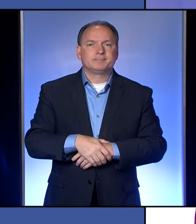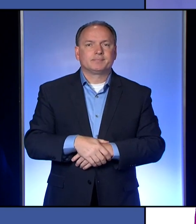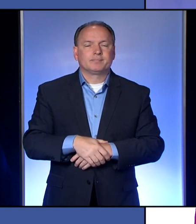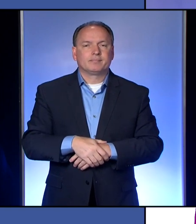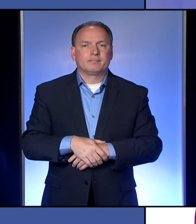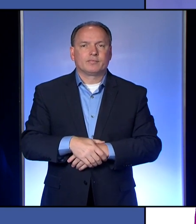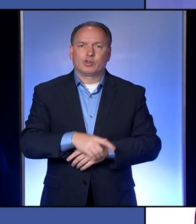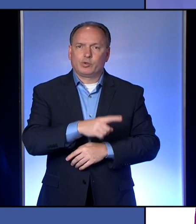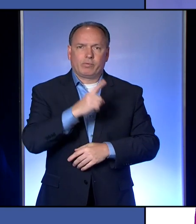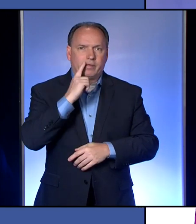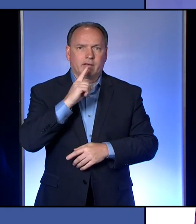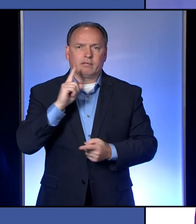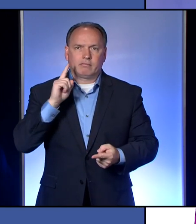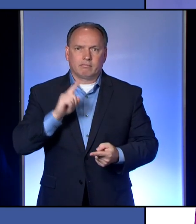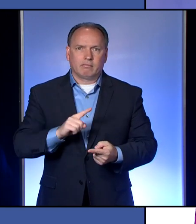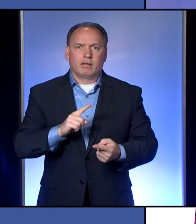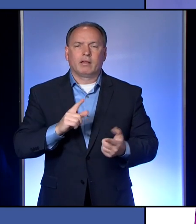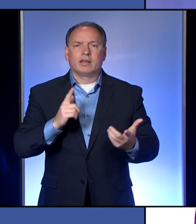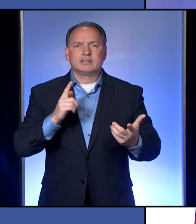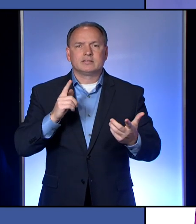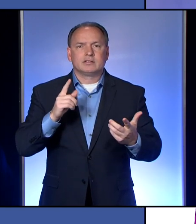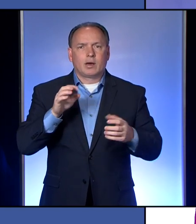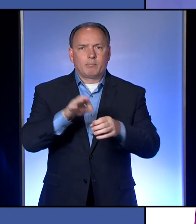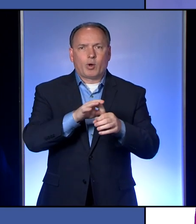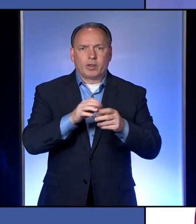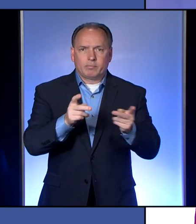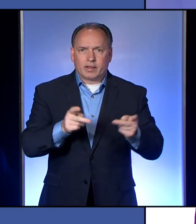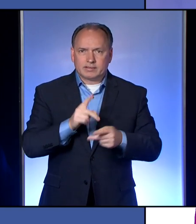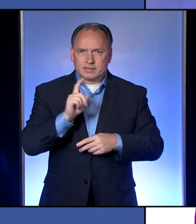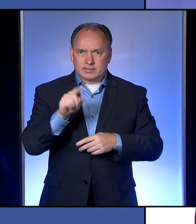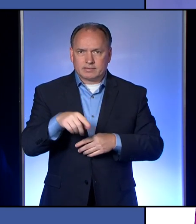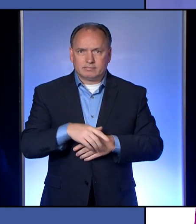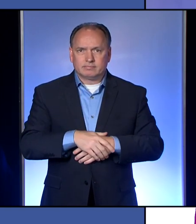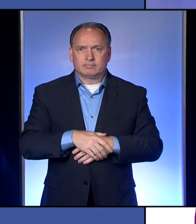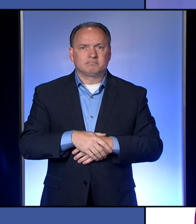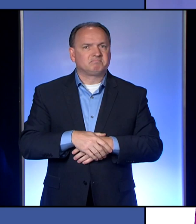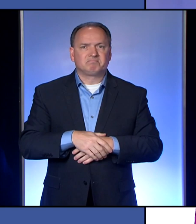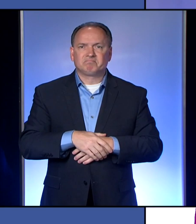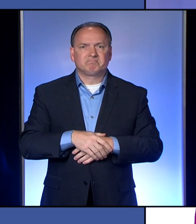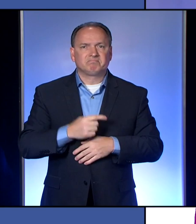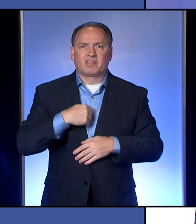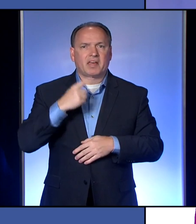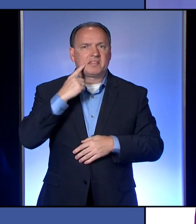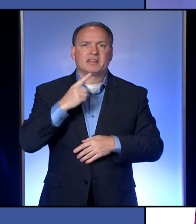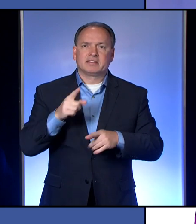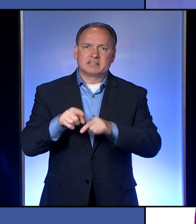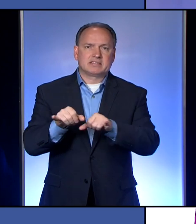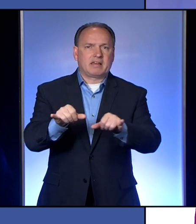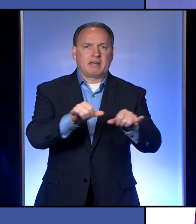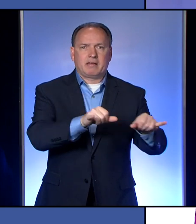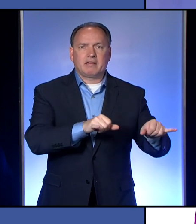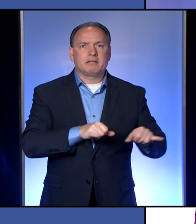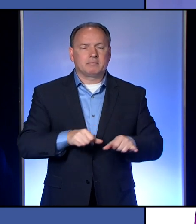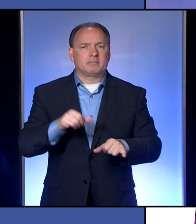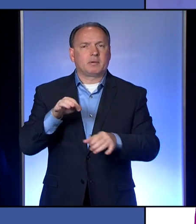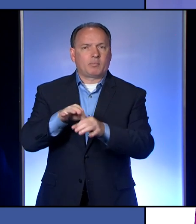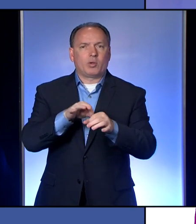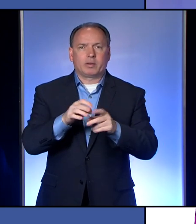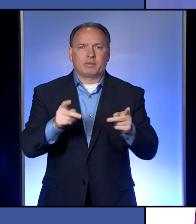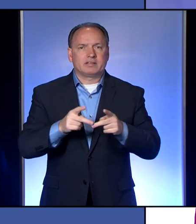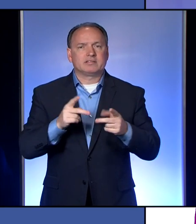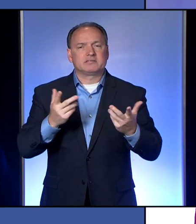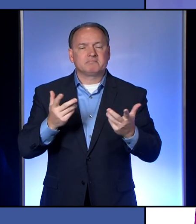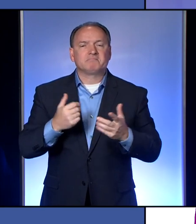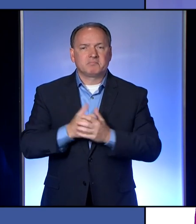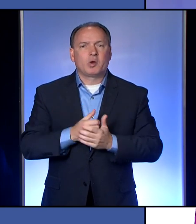a lot fewer polling places? The polling places I don't think are going to change. think the polling places are going to stay the same in terms of the